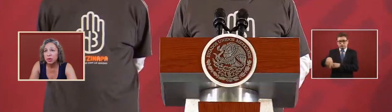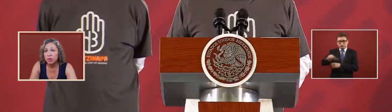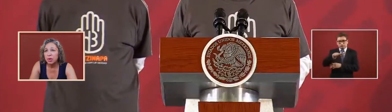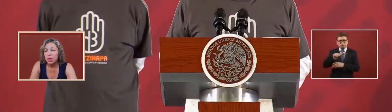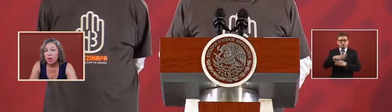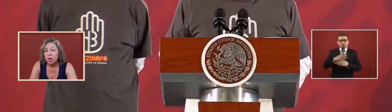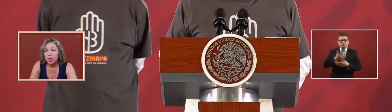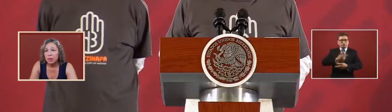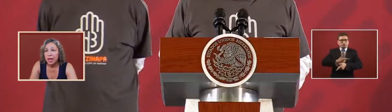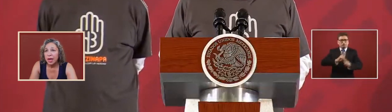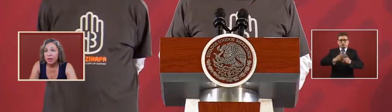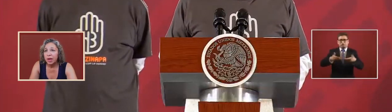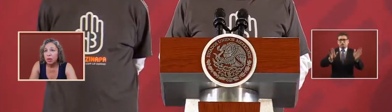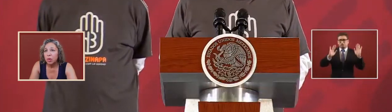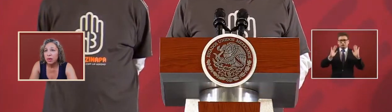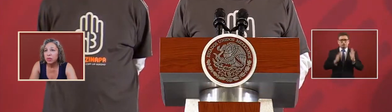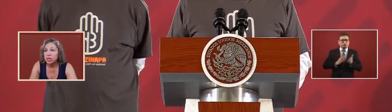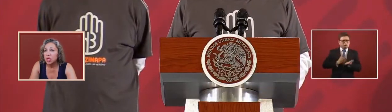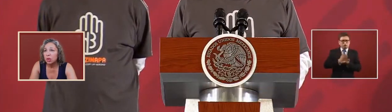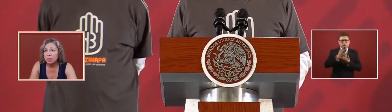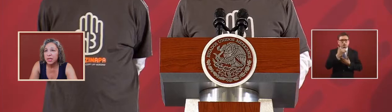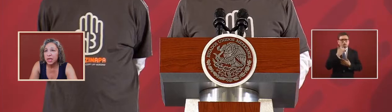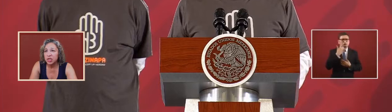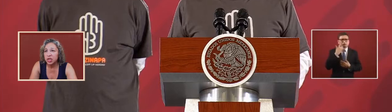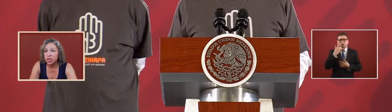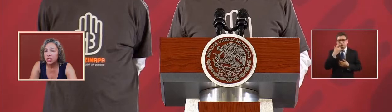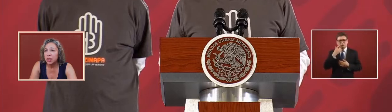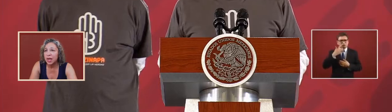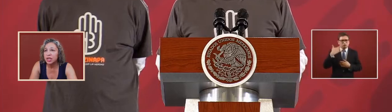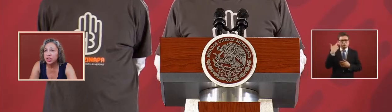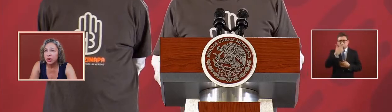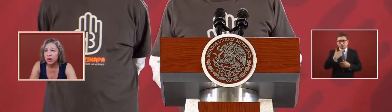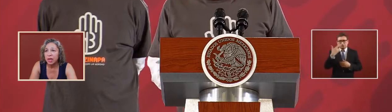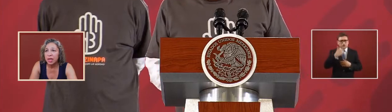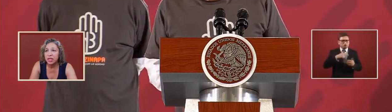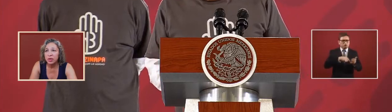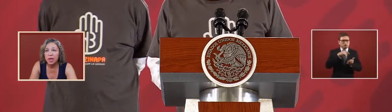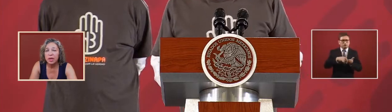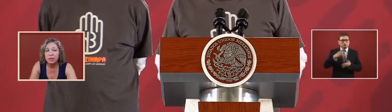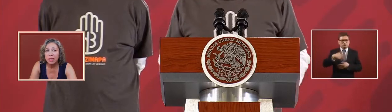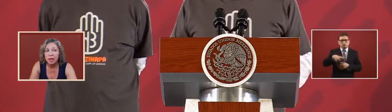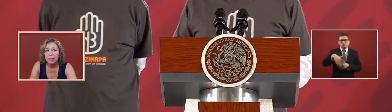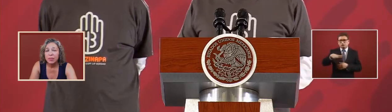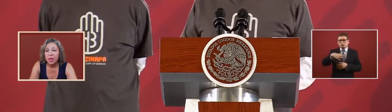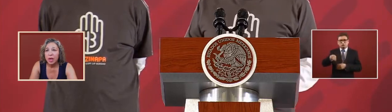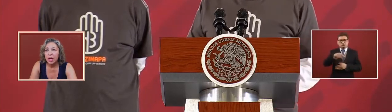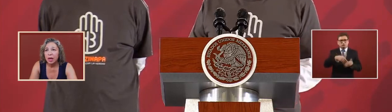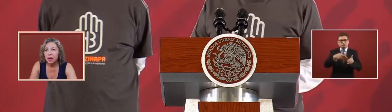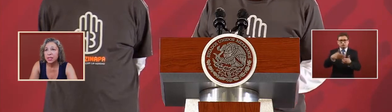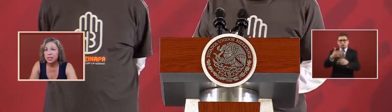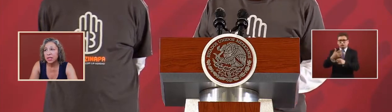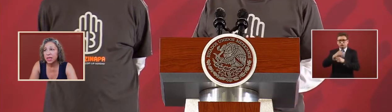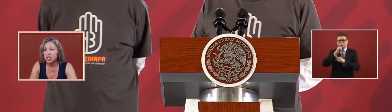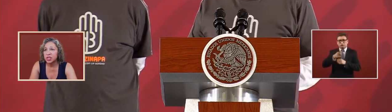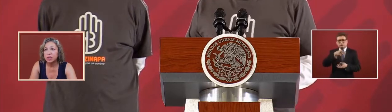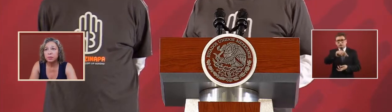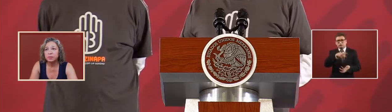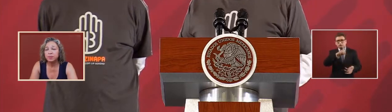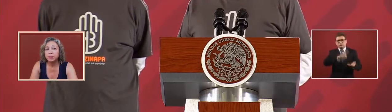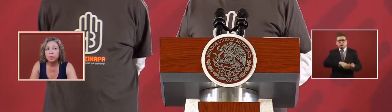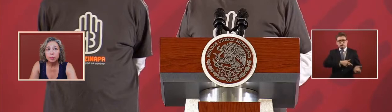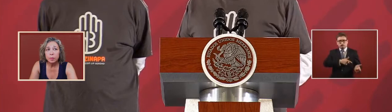through that area where there was no limitation to enter into any of the uh installation